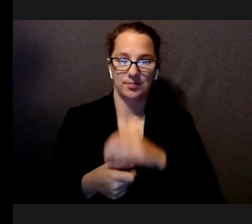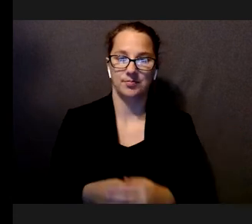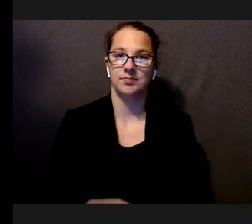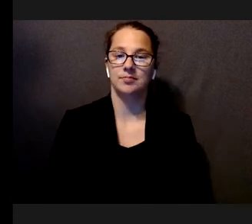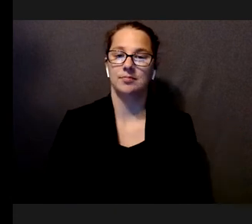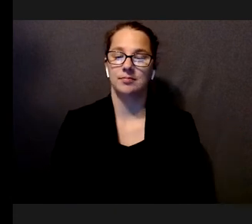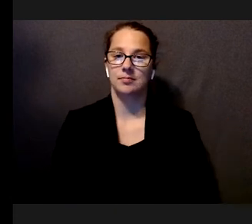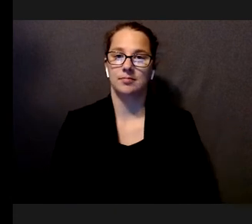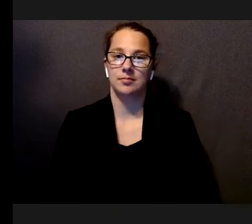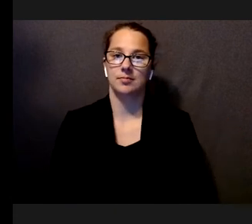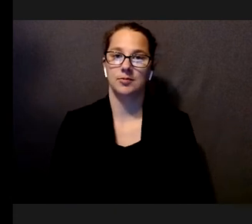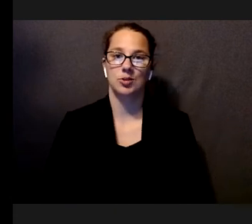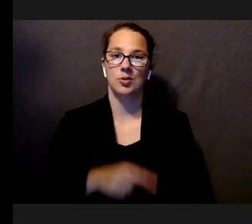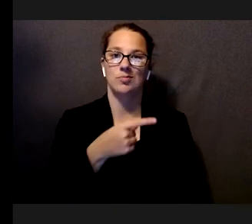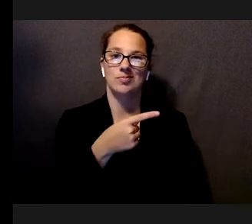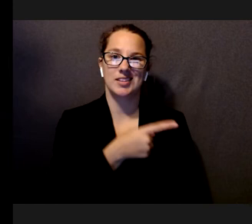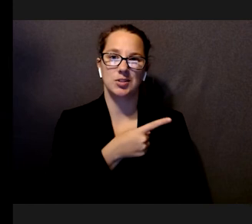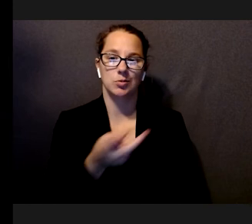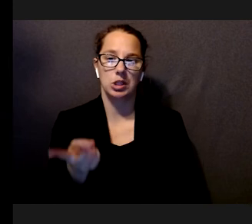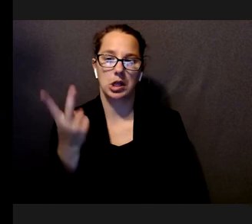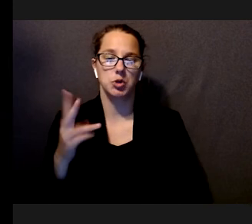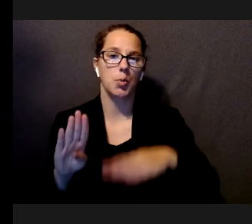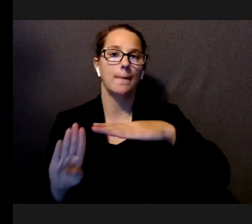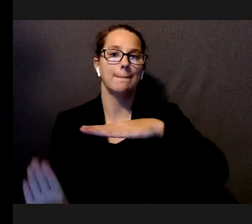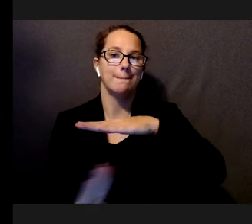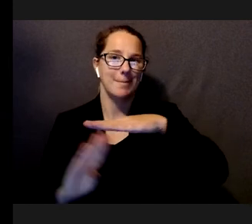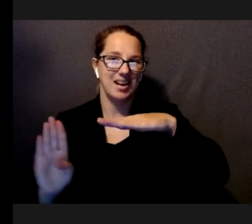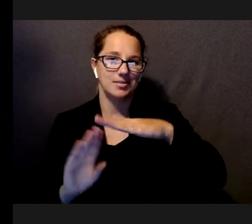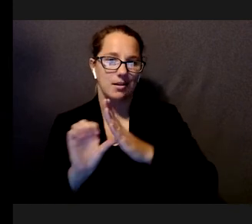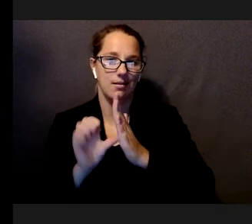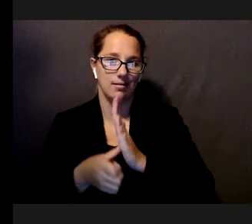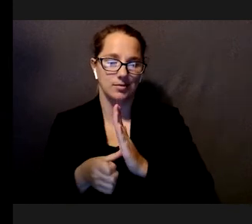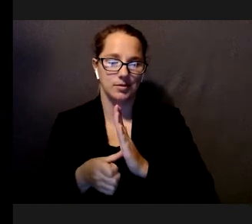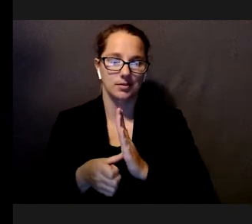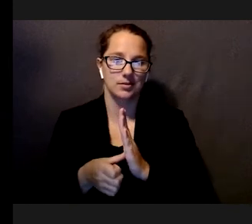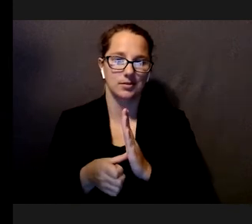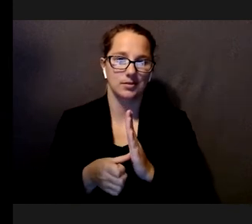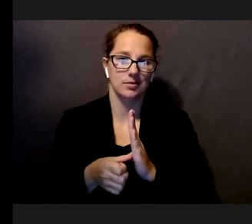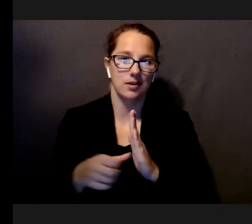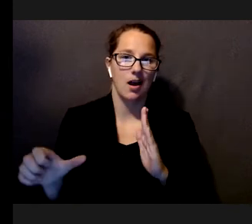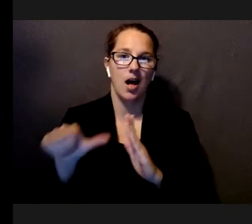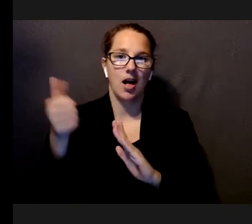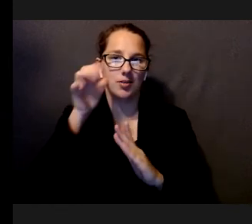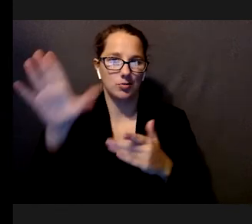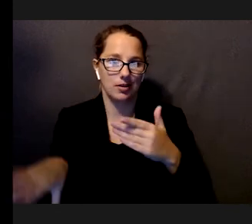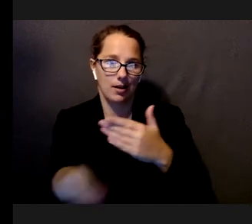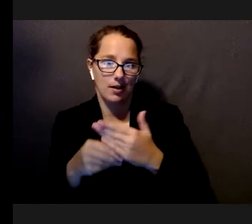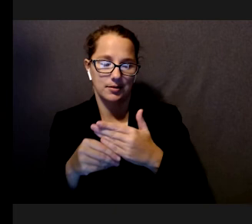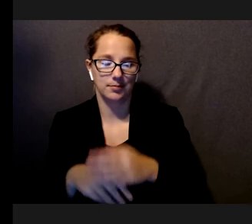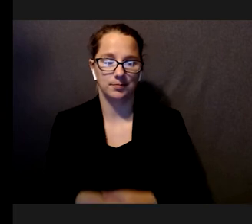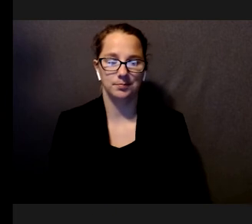So, this is what we call the base enhancement. All the cues were superimposed on top of this enhancement.